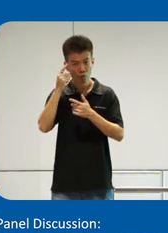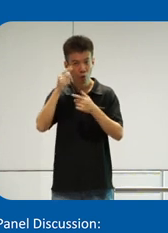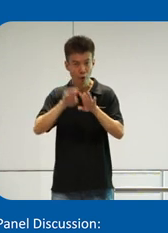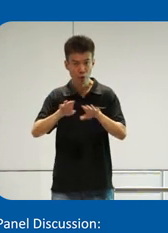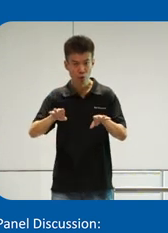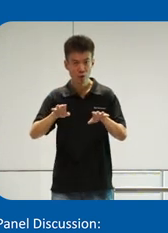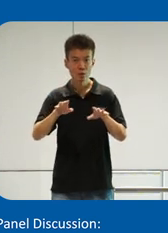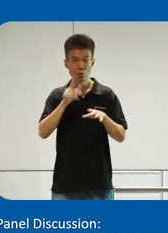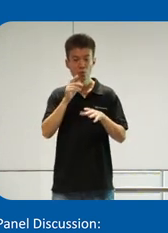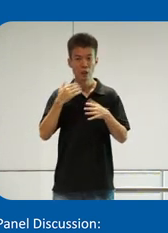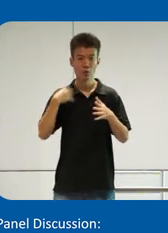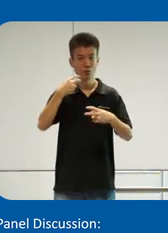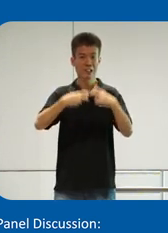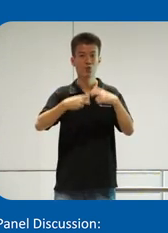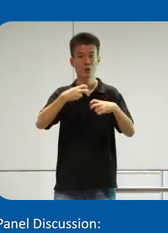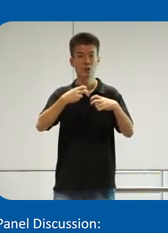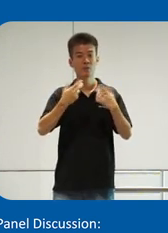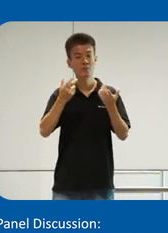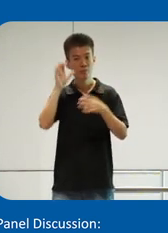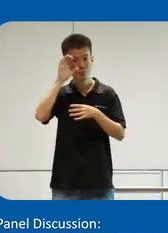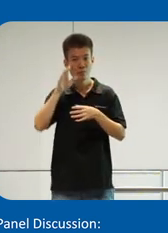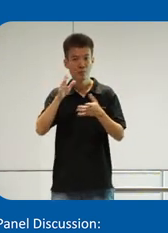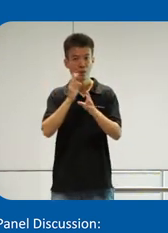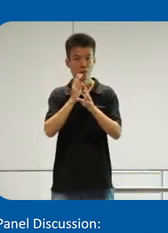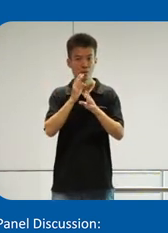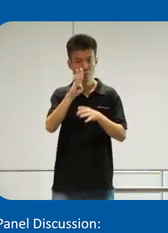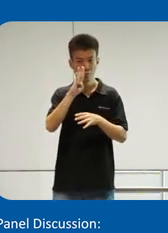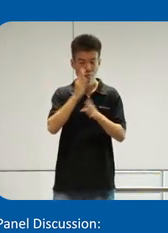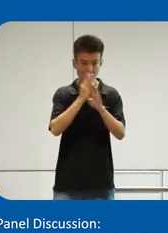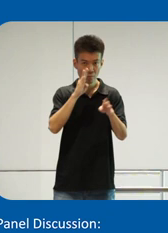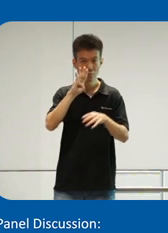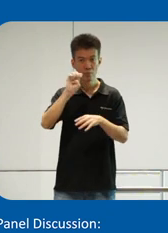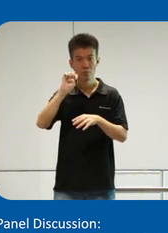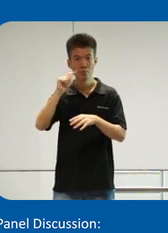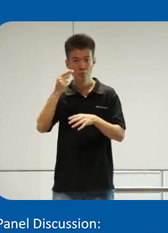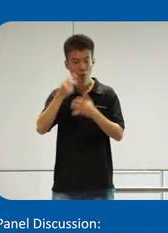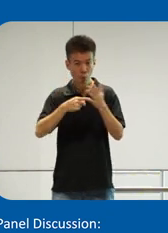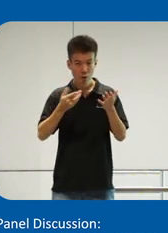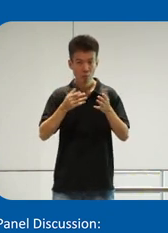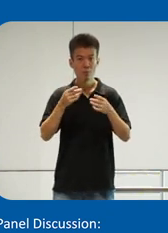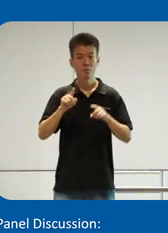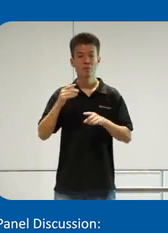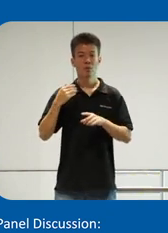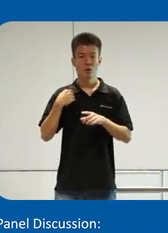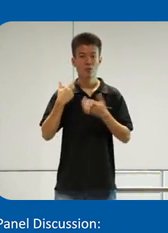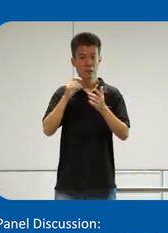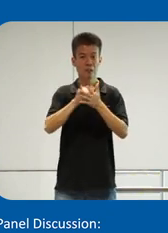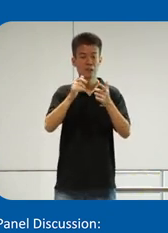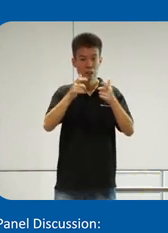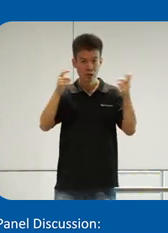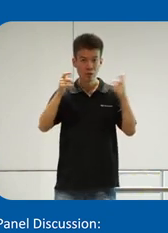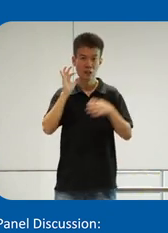who have difficulty finding the bar of birth and all that. So what happened is that we have huge